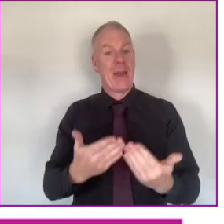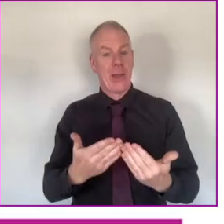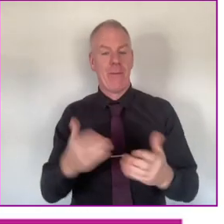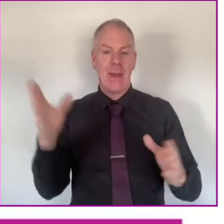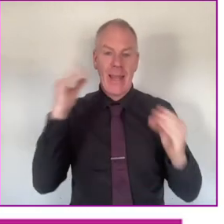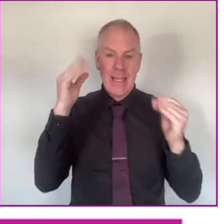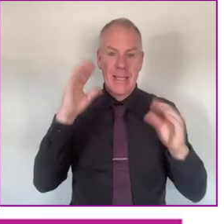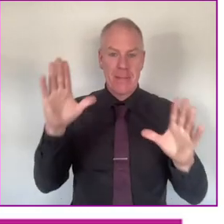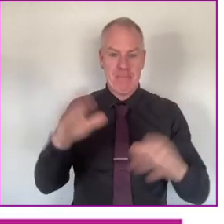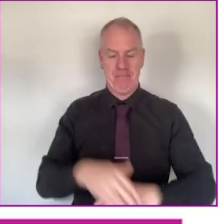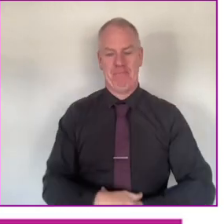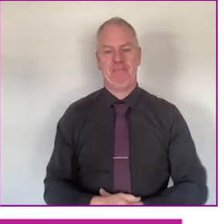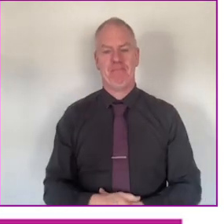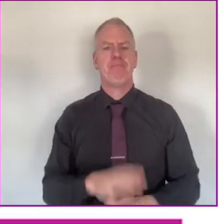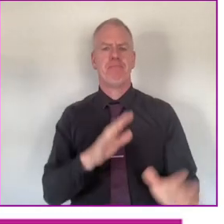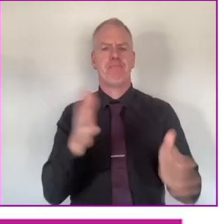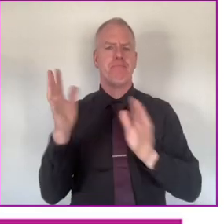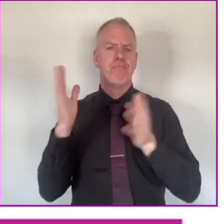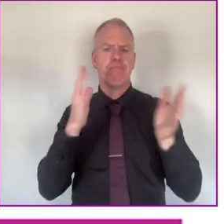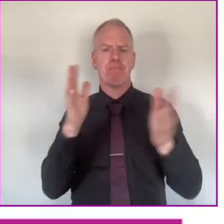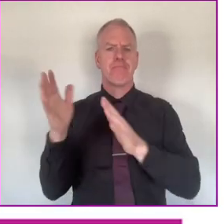Thank you for listening.